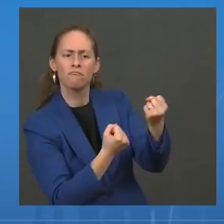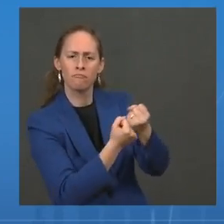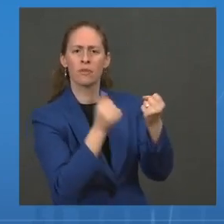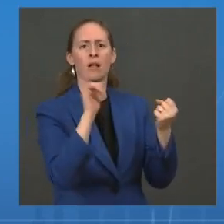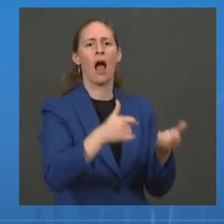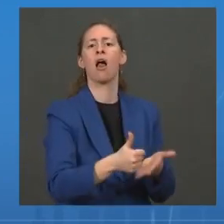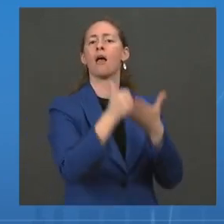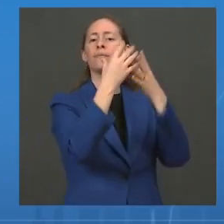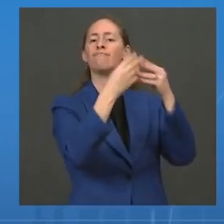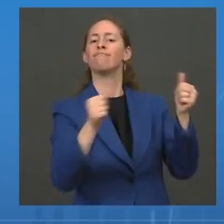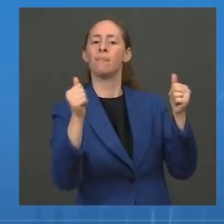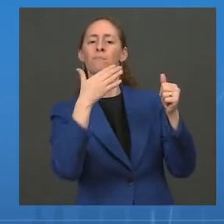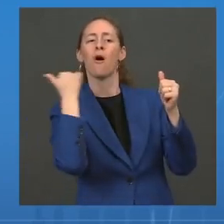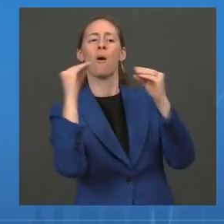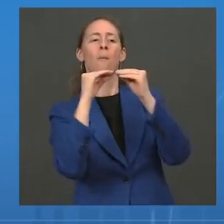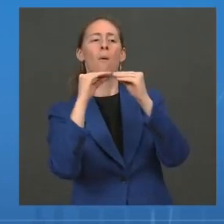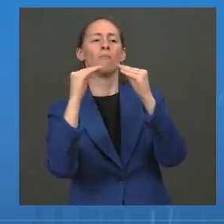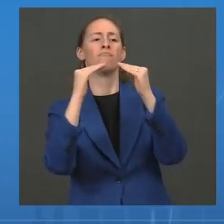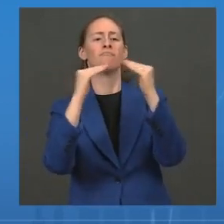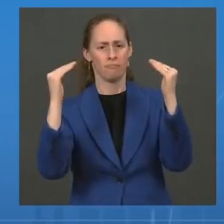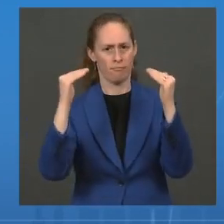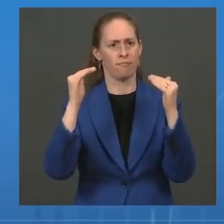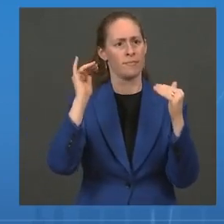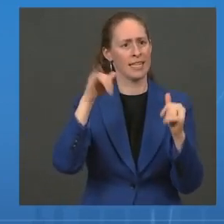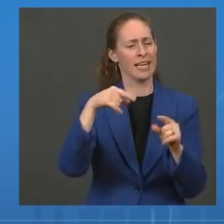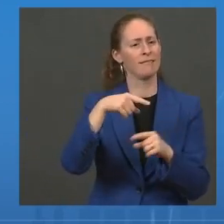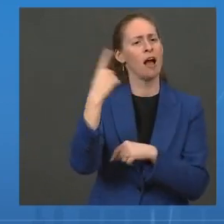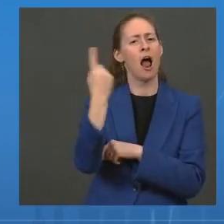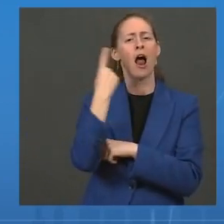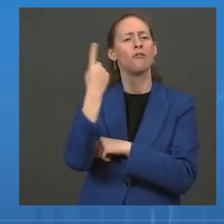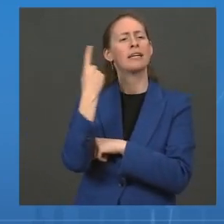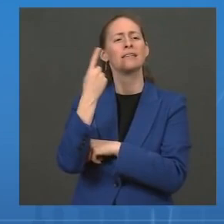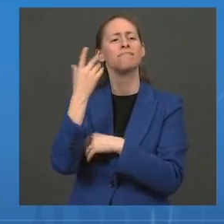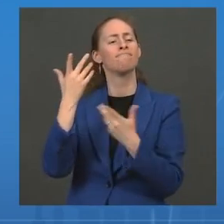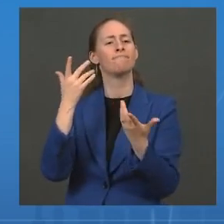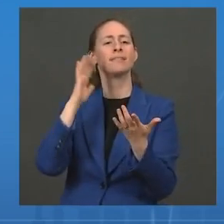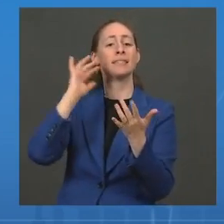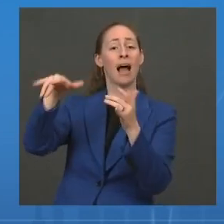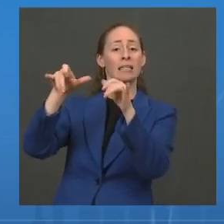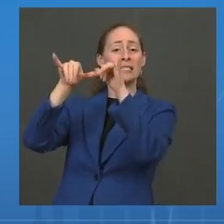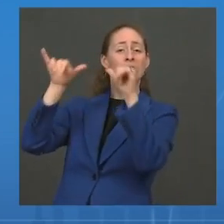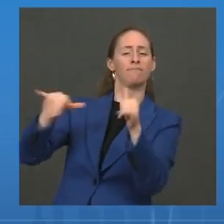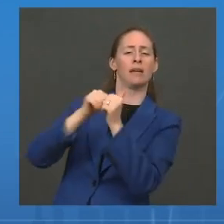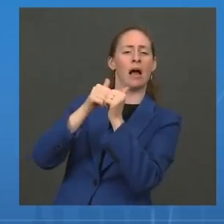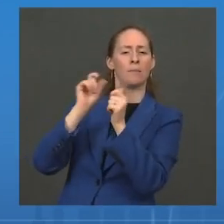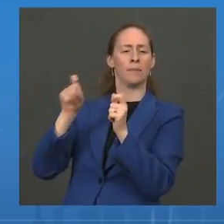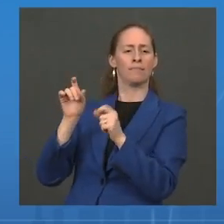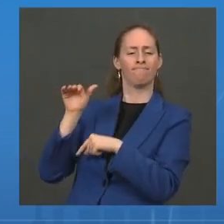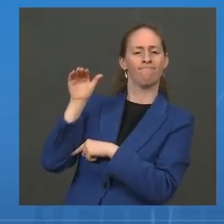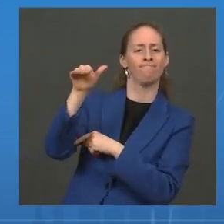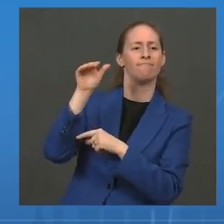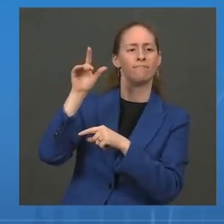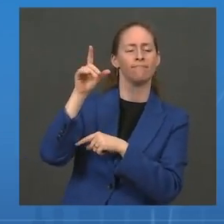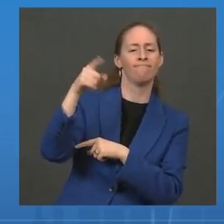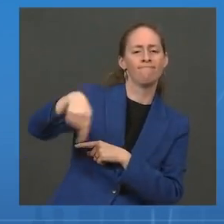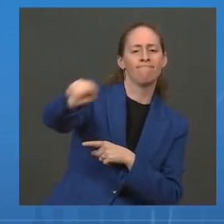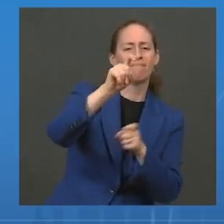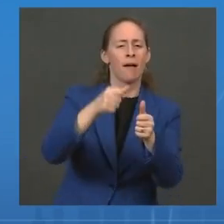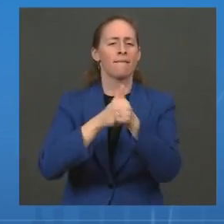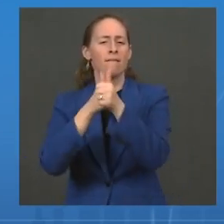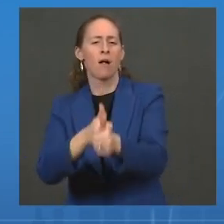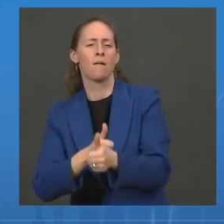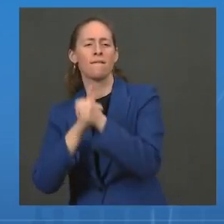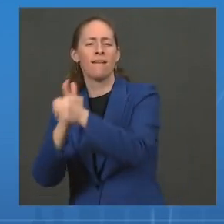Enforcing a data ecosystem that promotes equity-driven decision-making. Increasing accountability for health equity